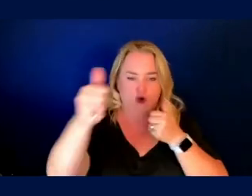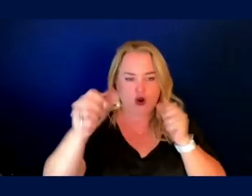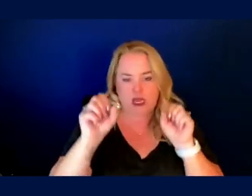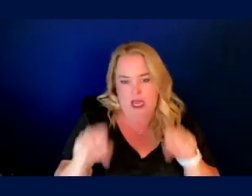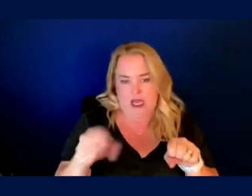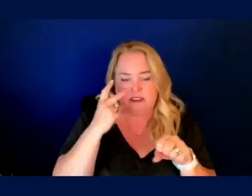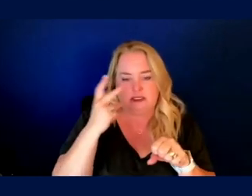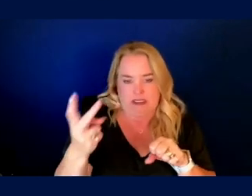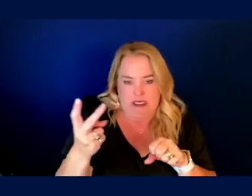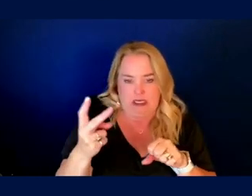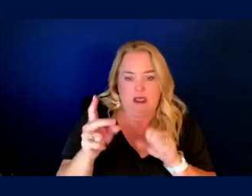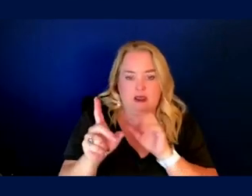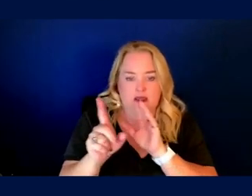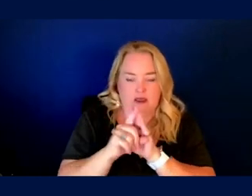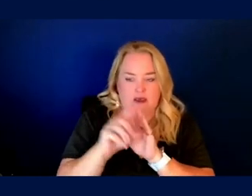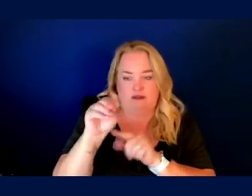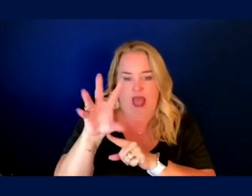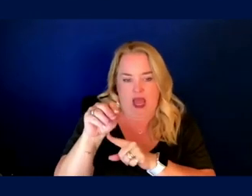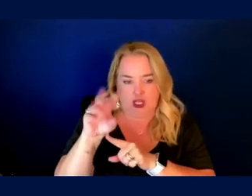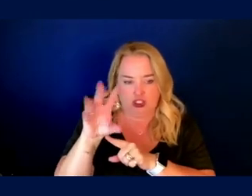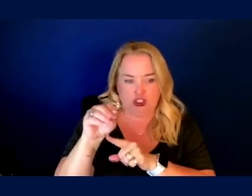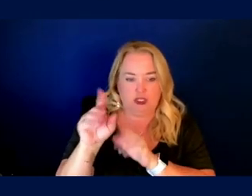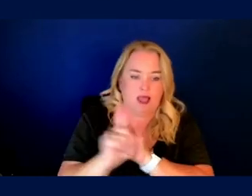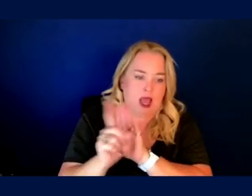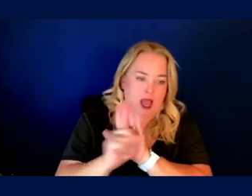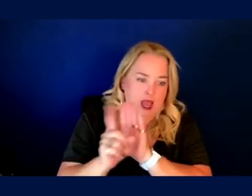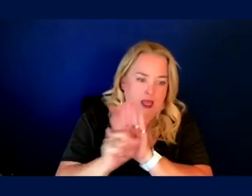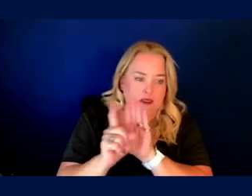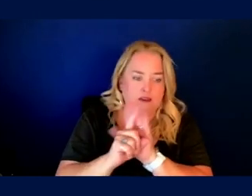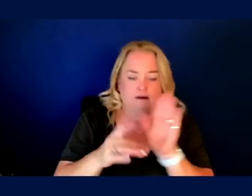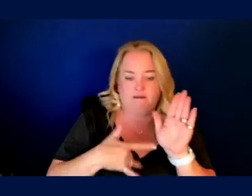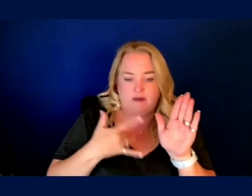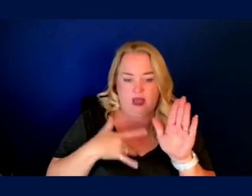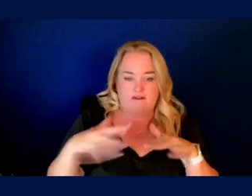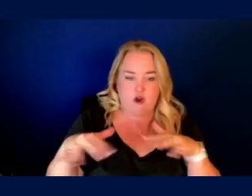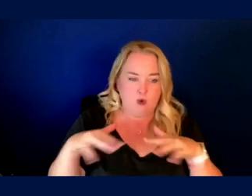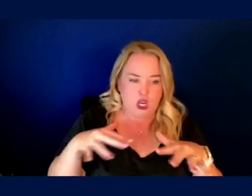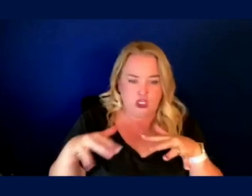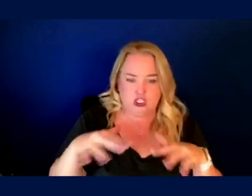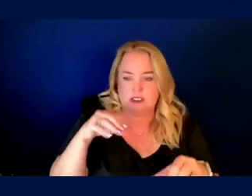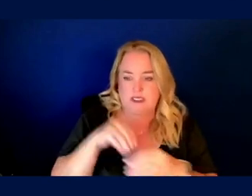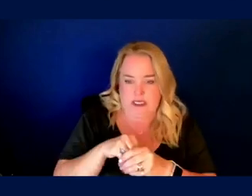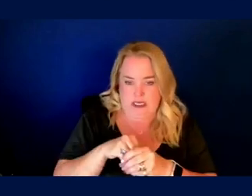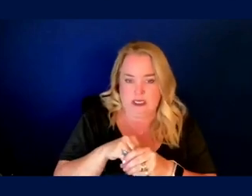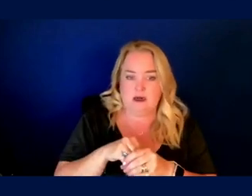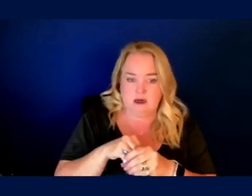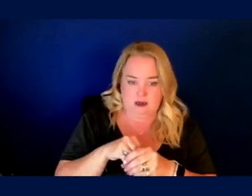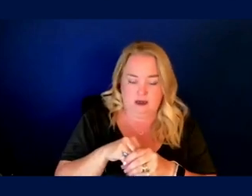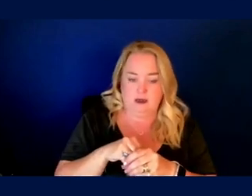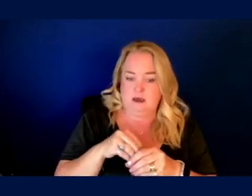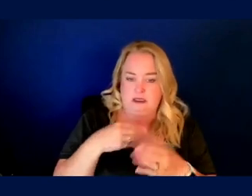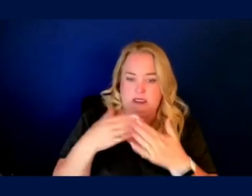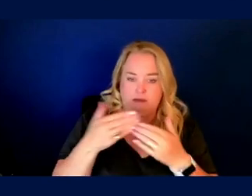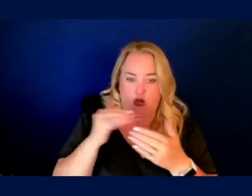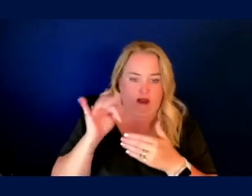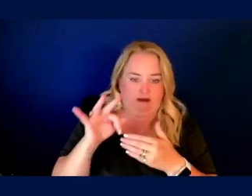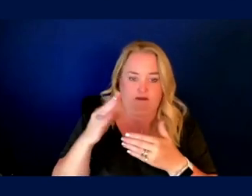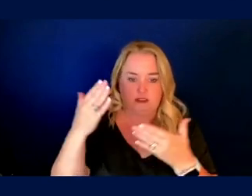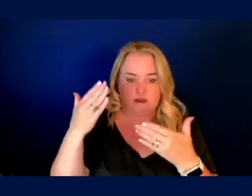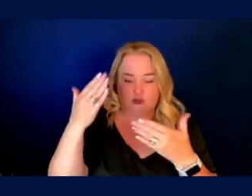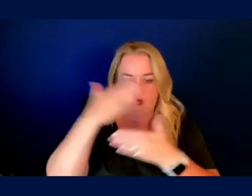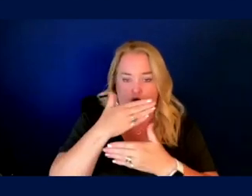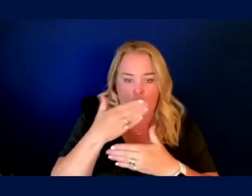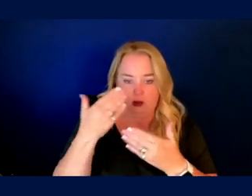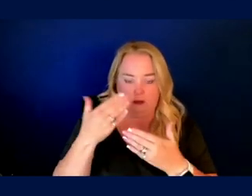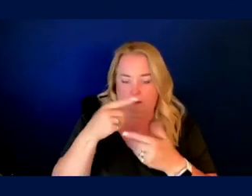we can see the flashing lights all the way across the cabin or feel vibrational haptics anywhere in the cabin, even if it goes pitch black or upside down or underside.